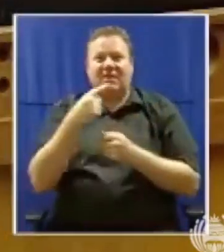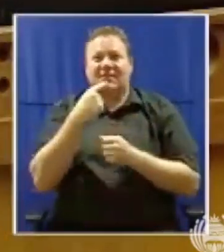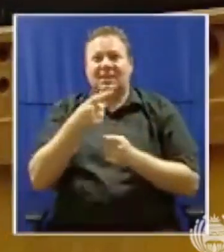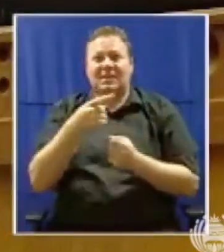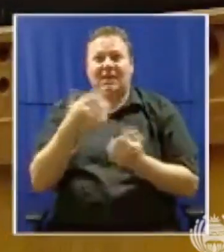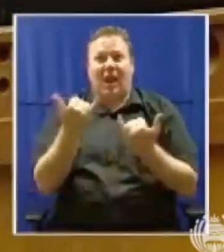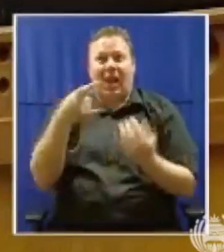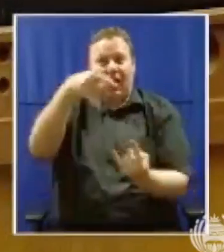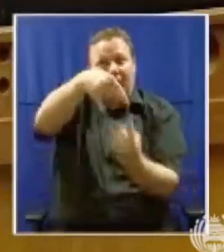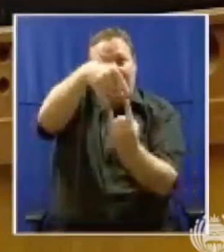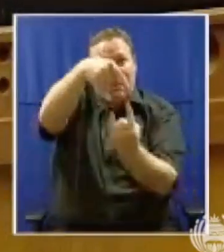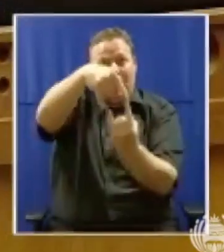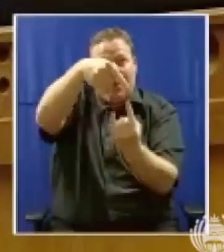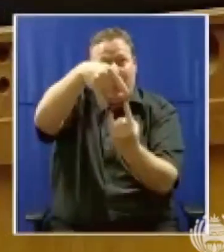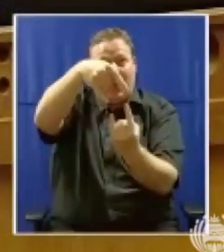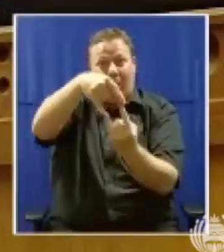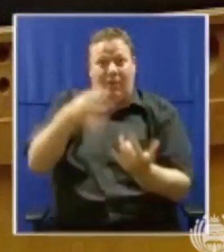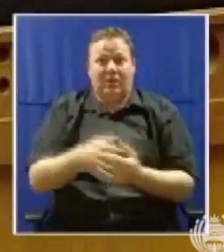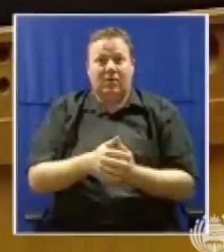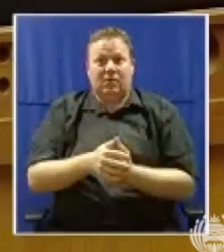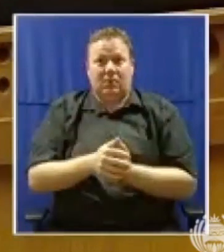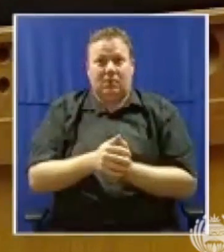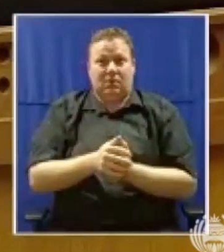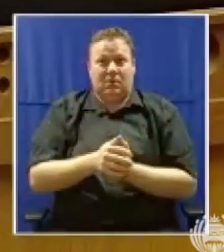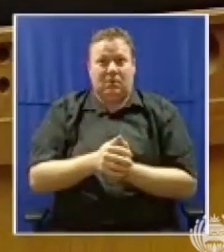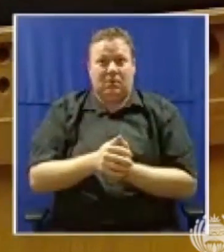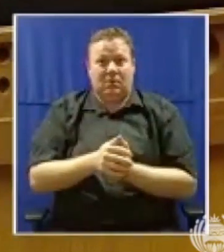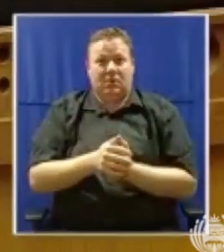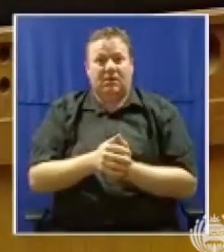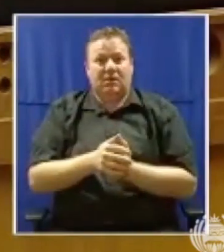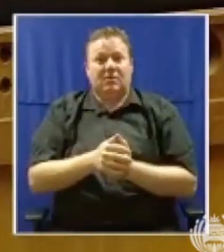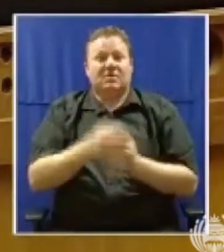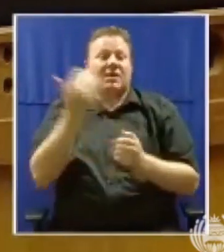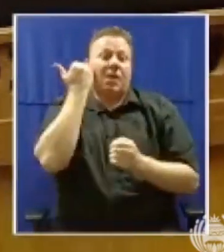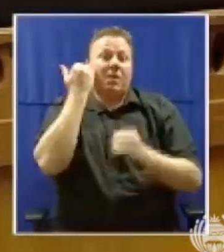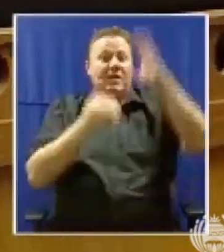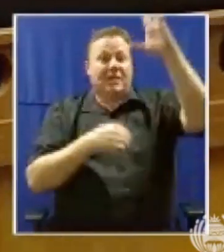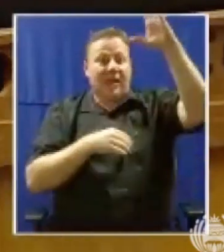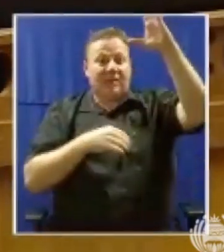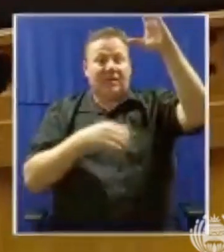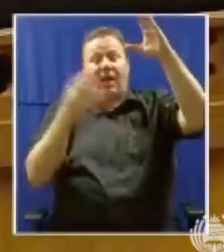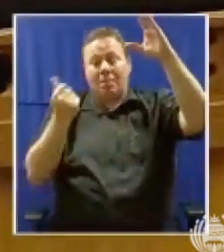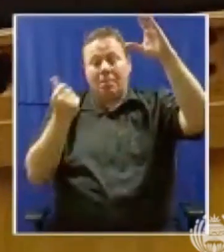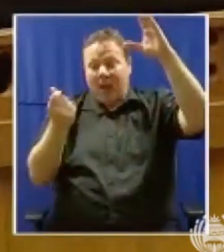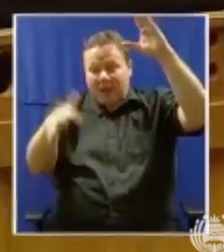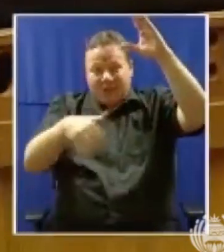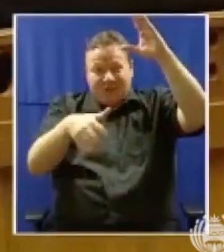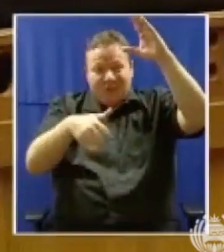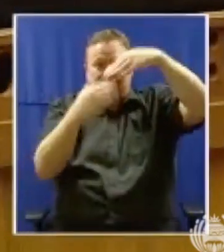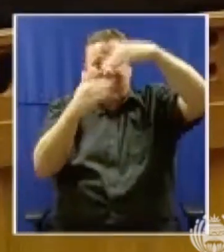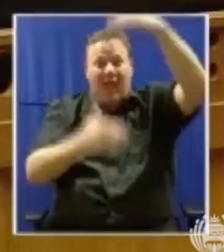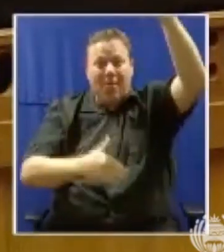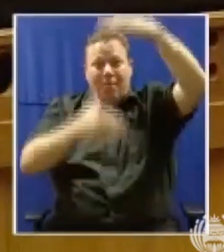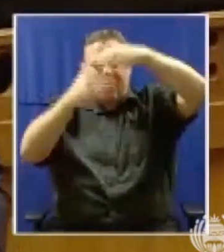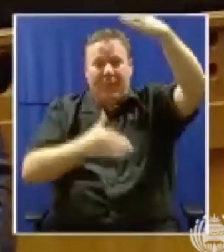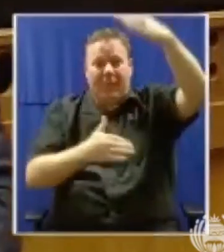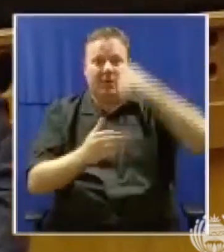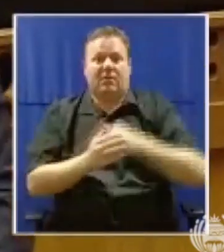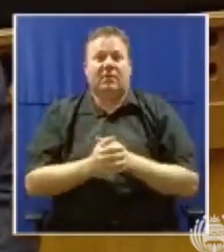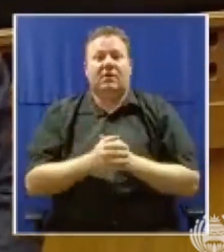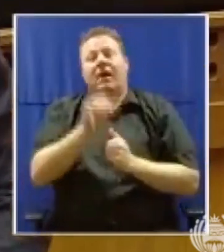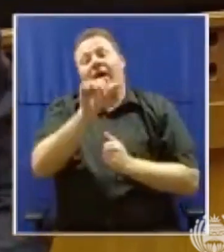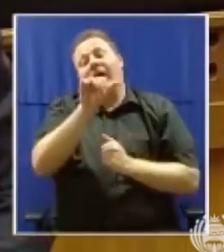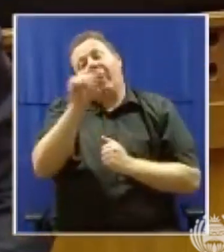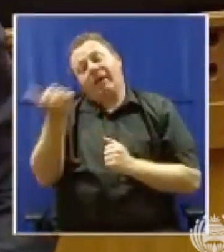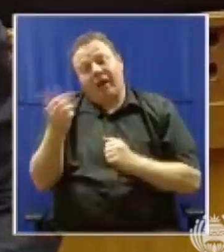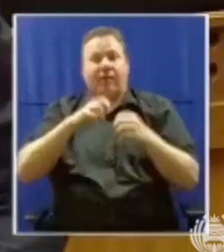The big debt, the big gap between government debts and government revenue. But there's another hippo's mouth that